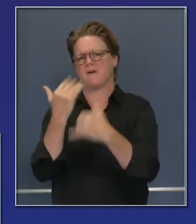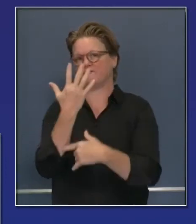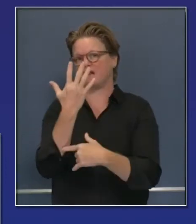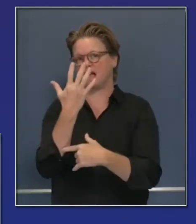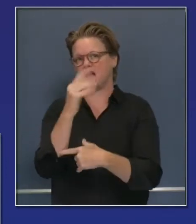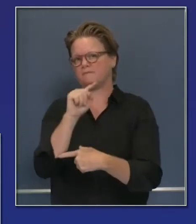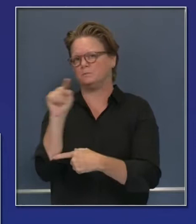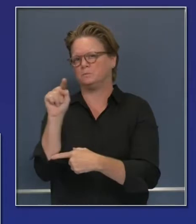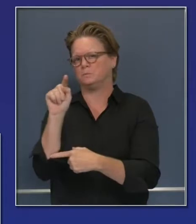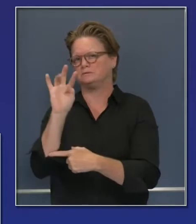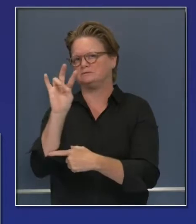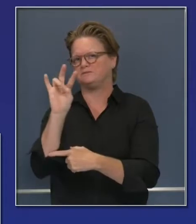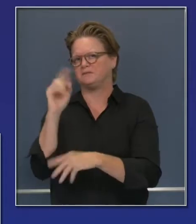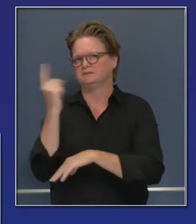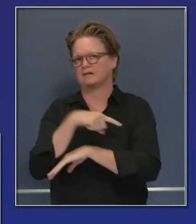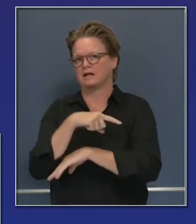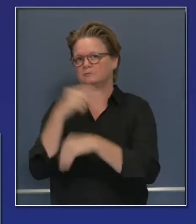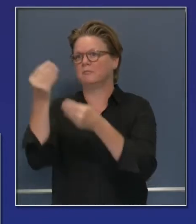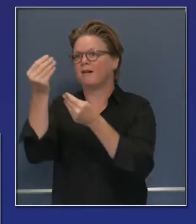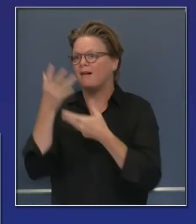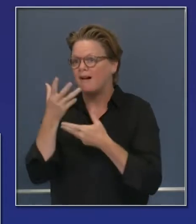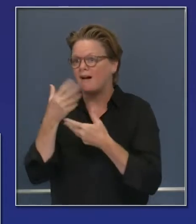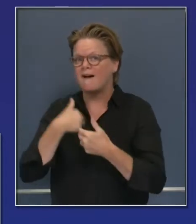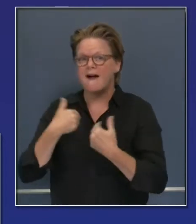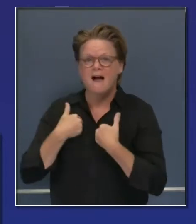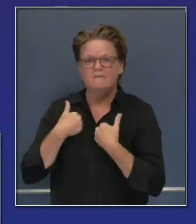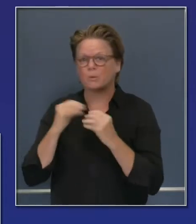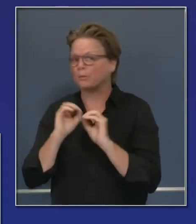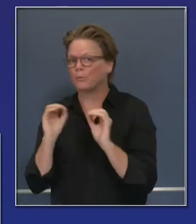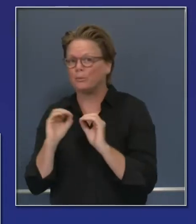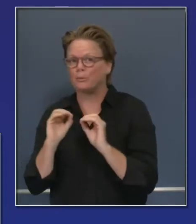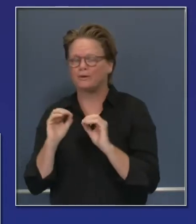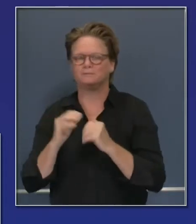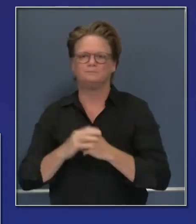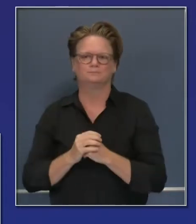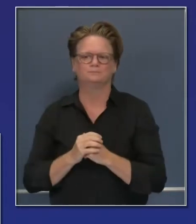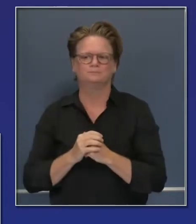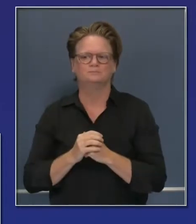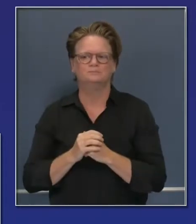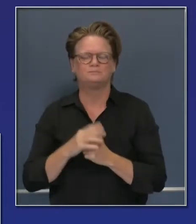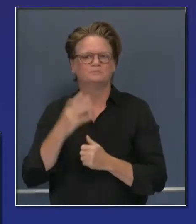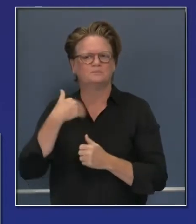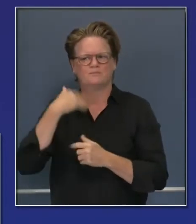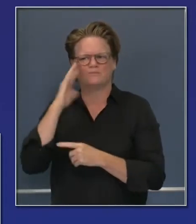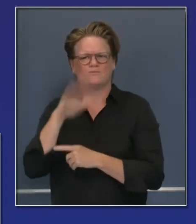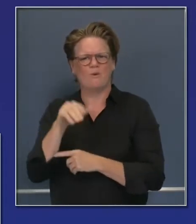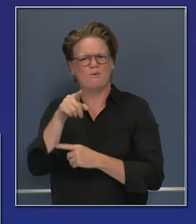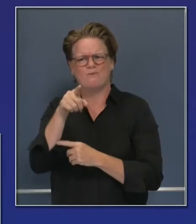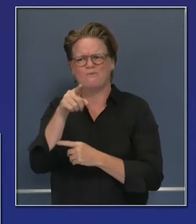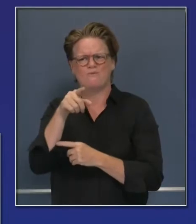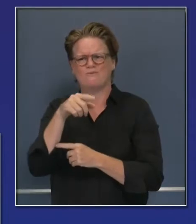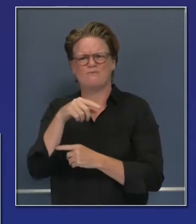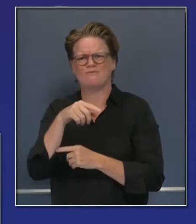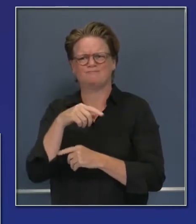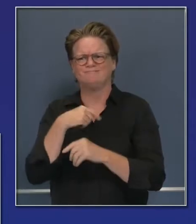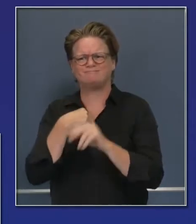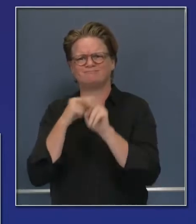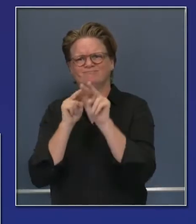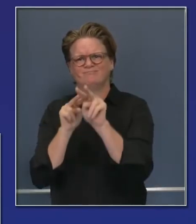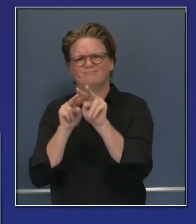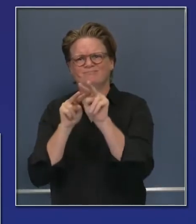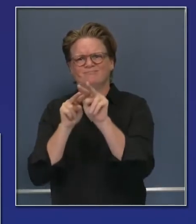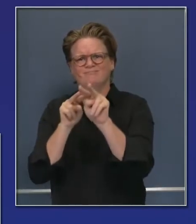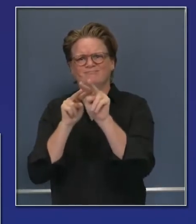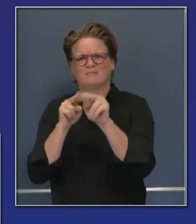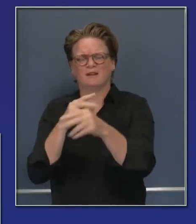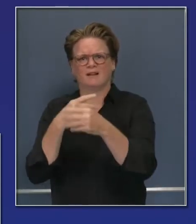turnaround on the test. Each and every day is a precious day in terms of the test results. Once you get past a few days, those